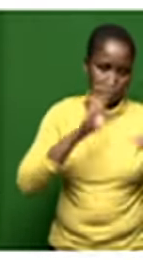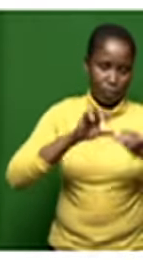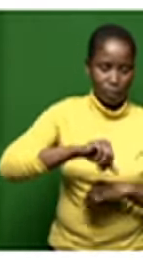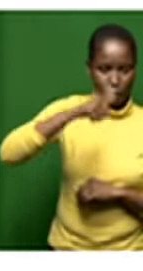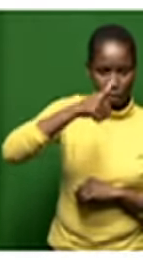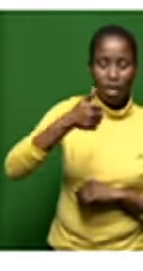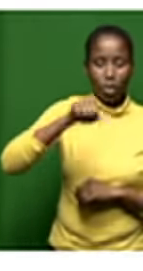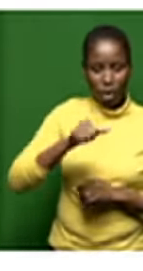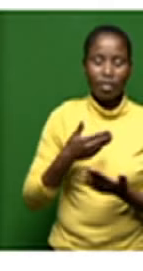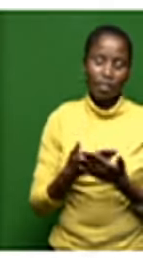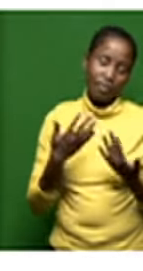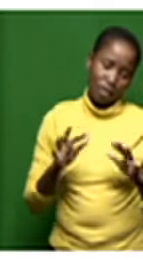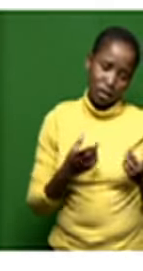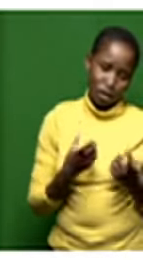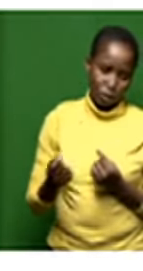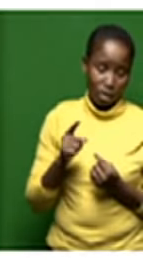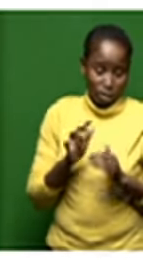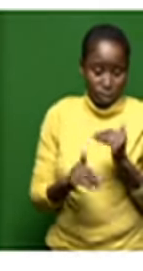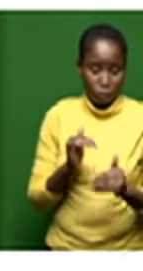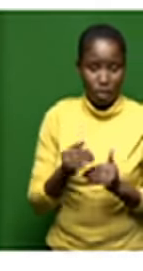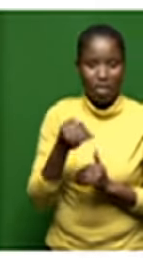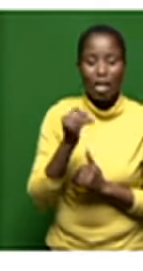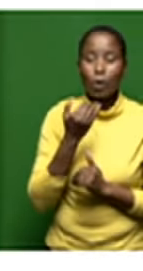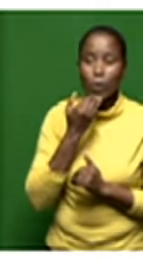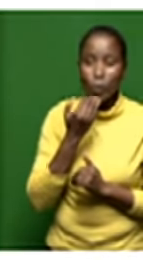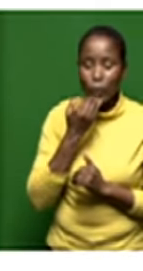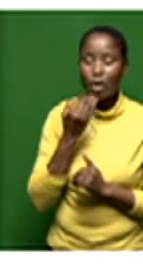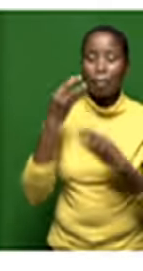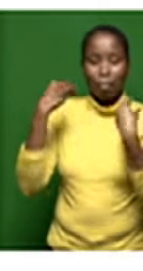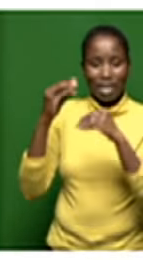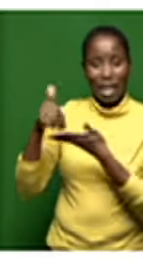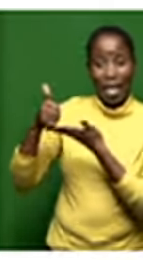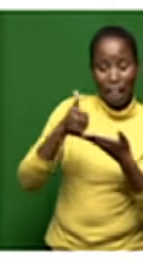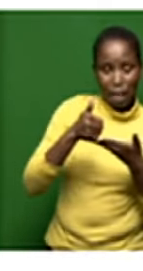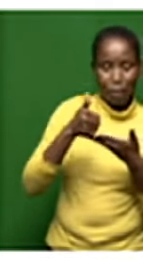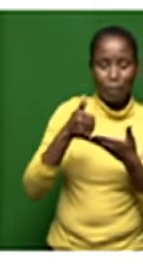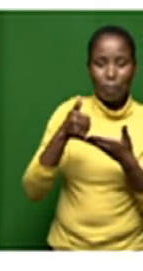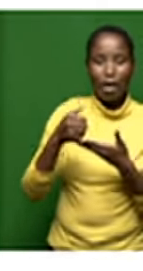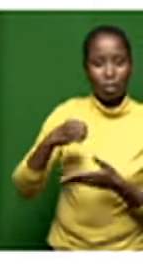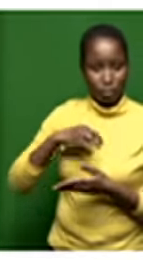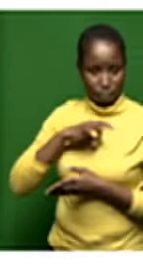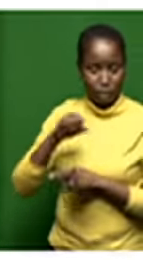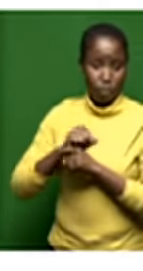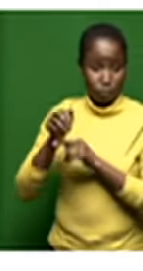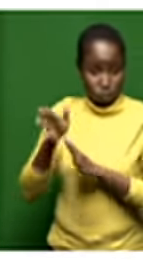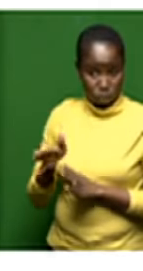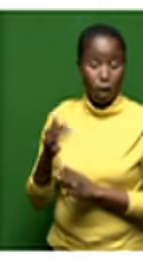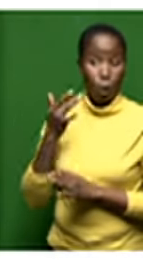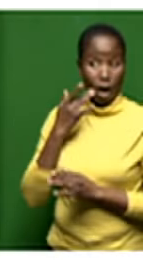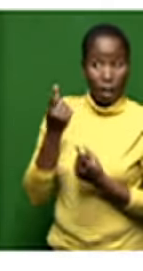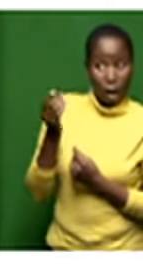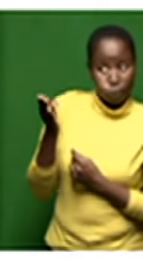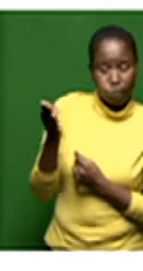that was then circulated to mango so this process is not with the business rescue practitioner and then in terms of further money may be made available to mango